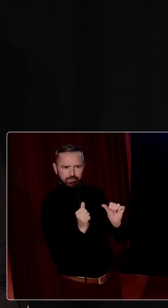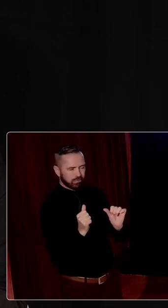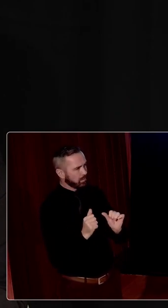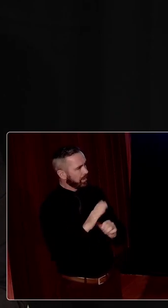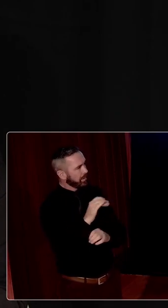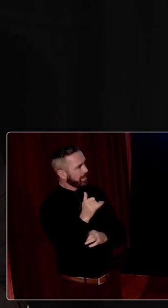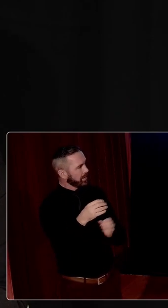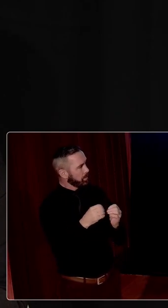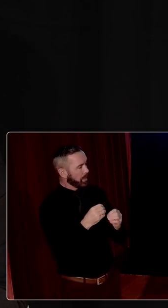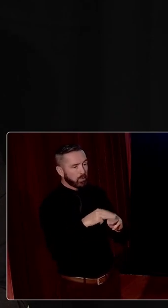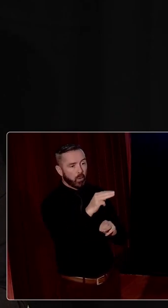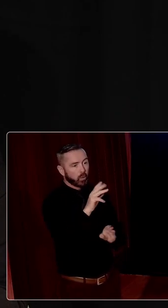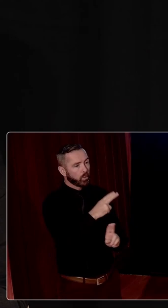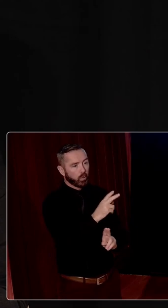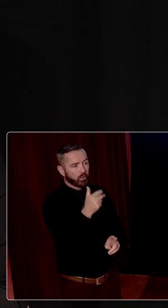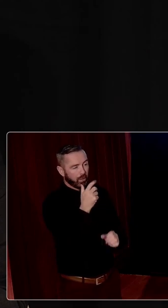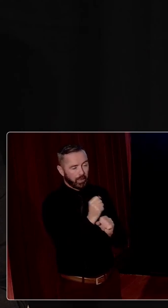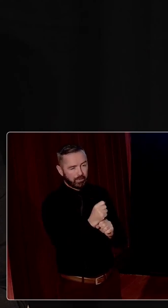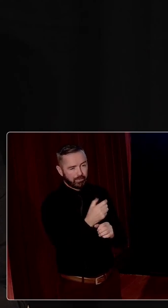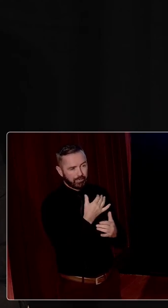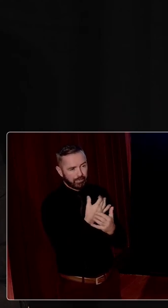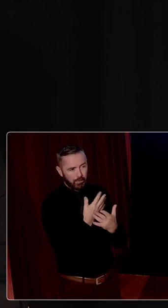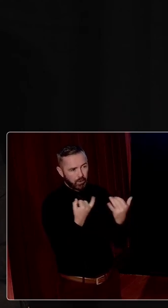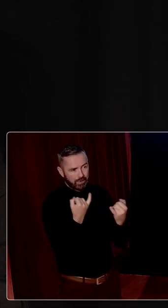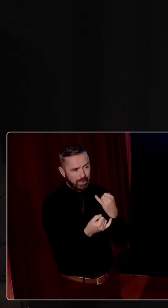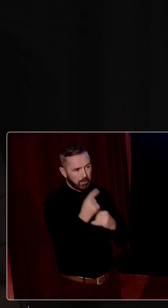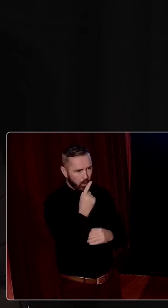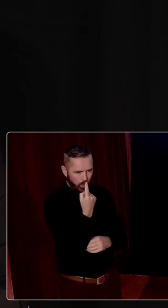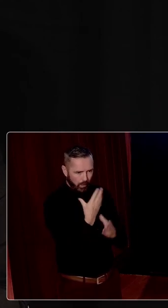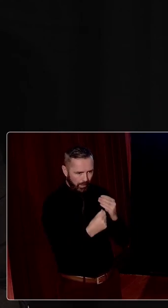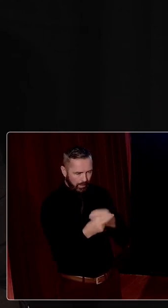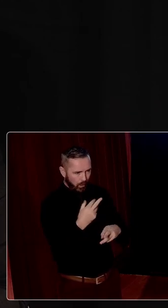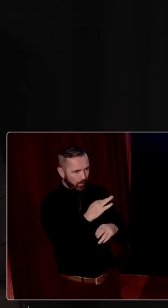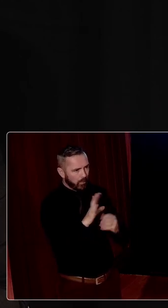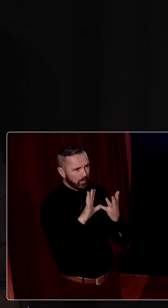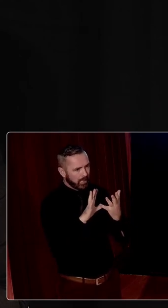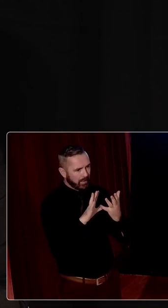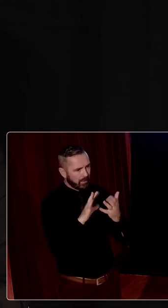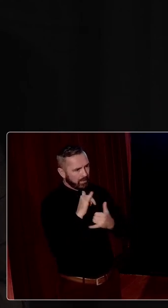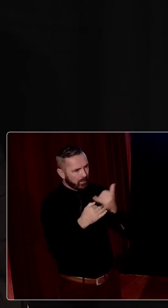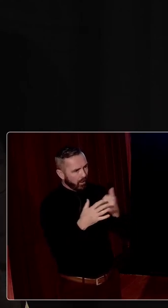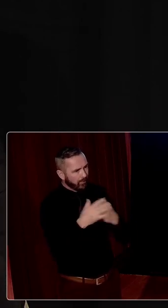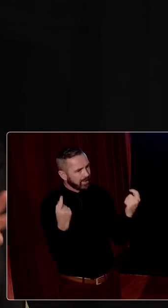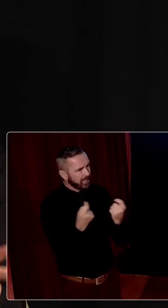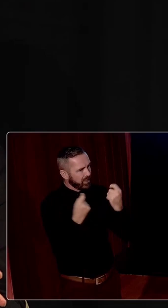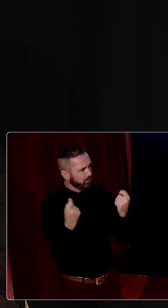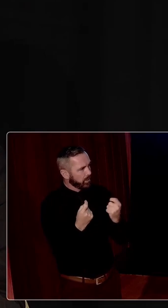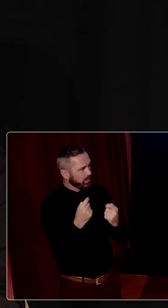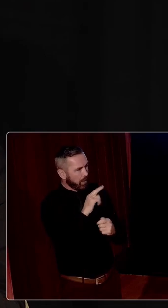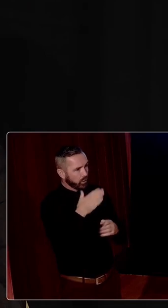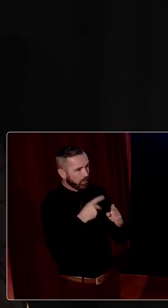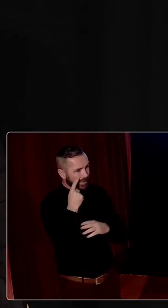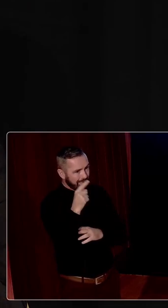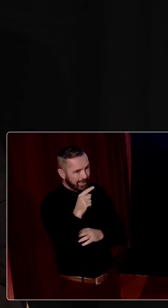Lindsay mentioned most of them, so I won't go into as much detail. But I think one thing that came from the decade of centenaries, not just in seeing all